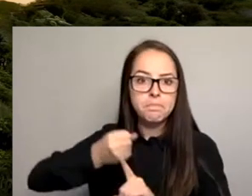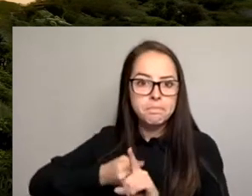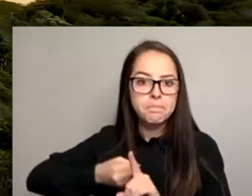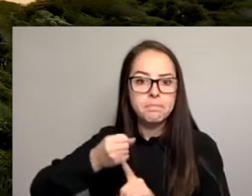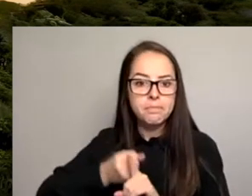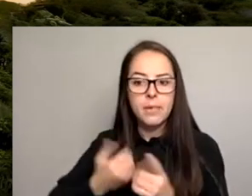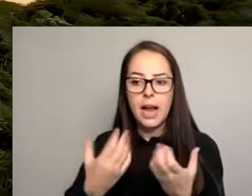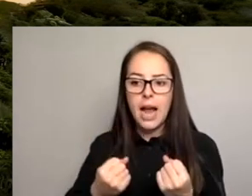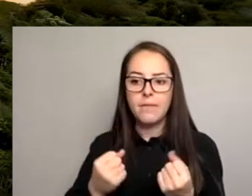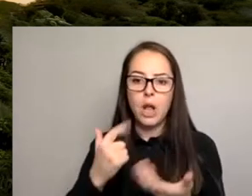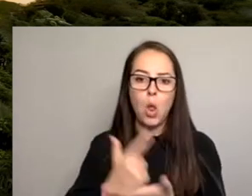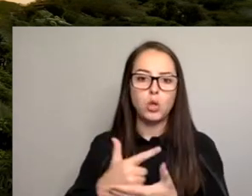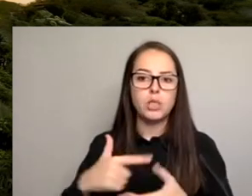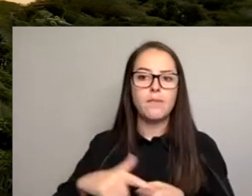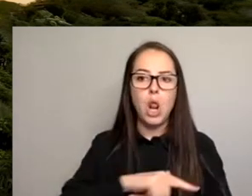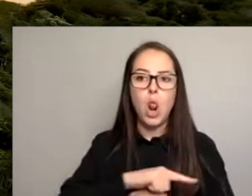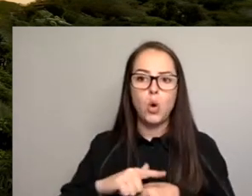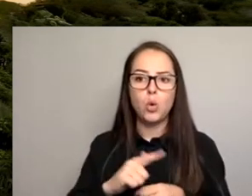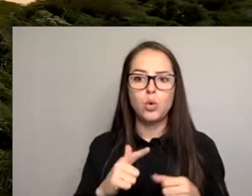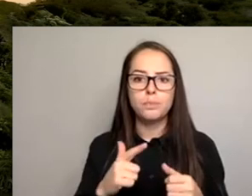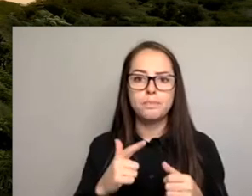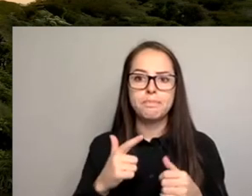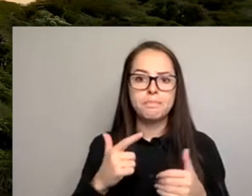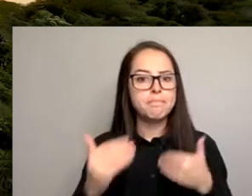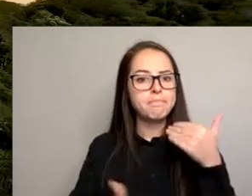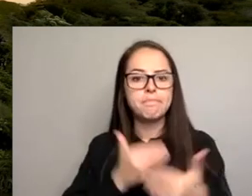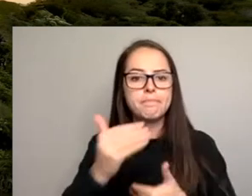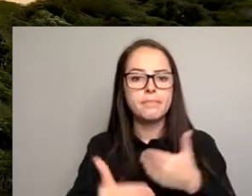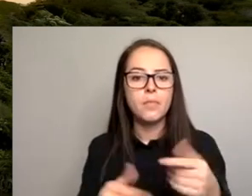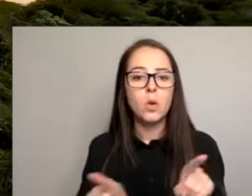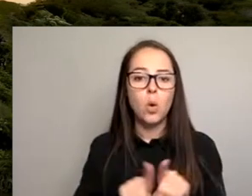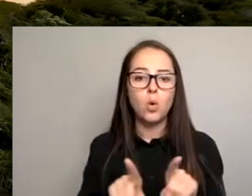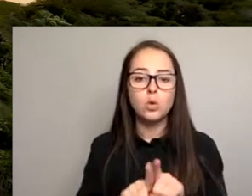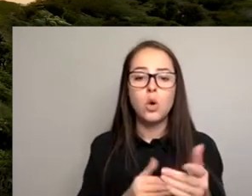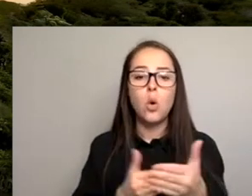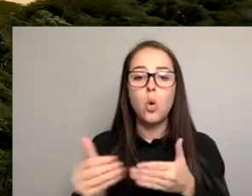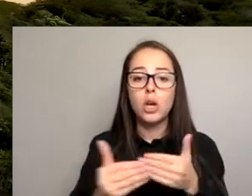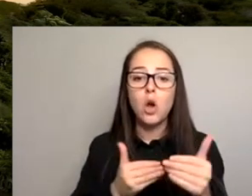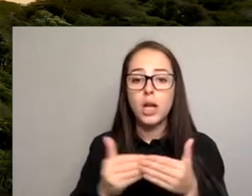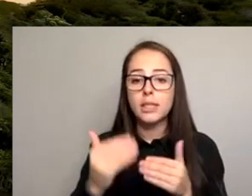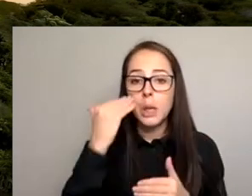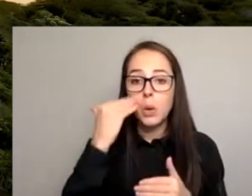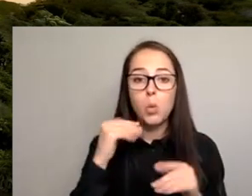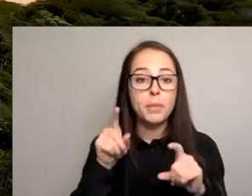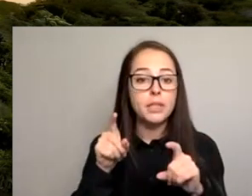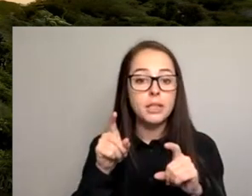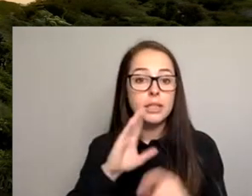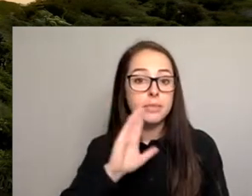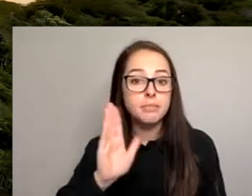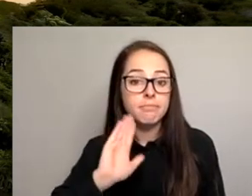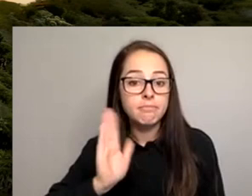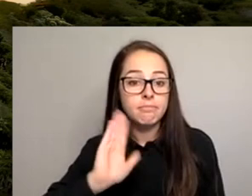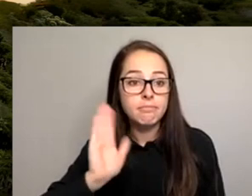momentum, organising International Women's Days and bringing out keynote speakers. So in that sort of high